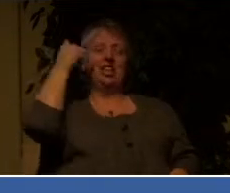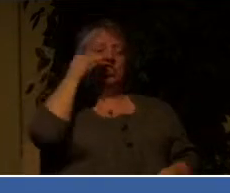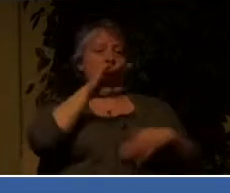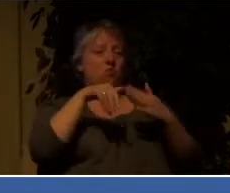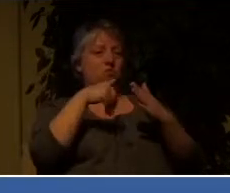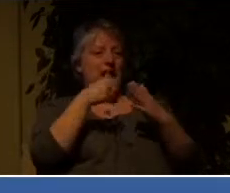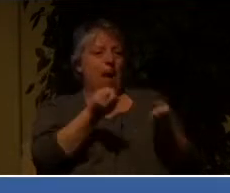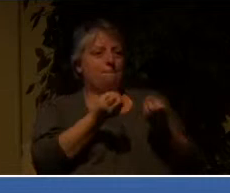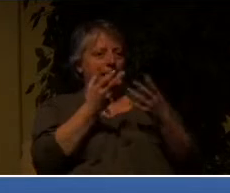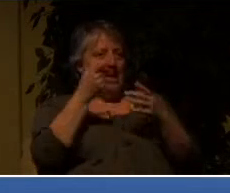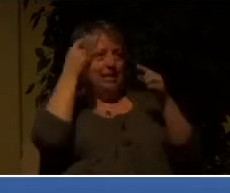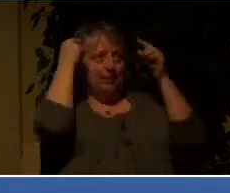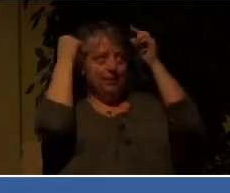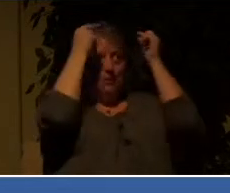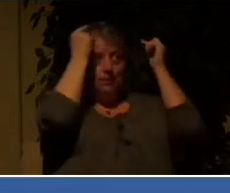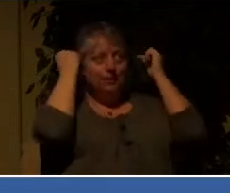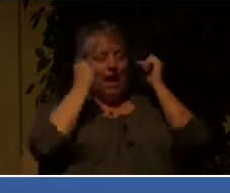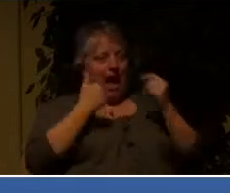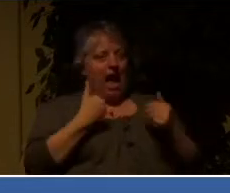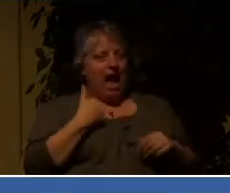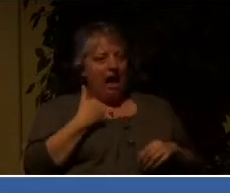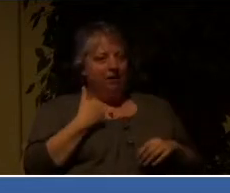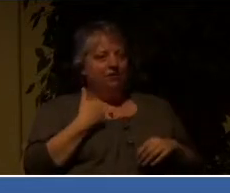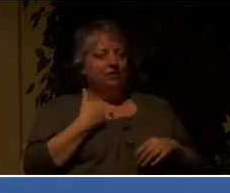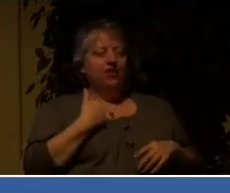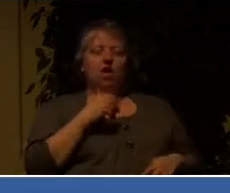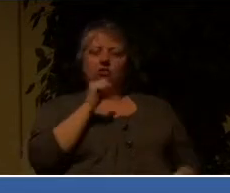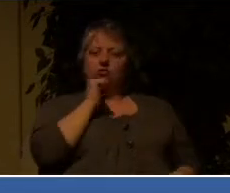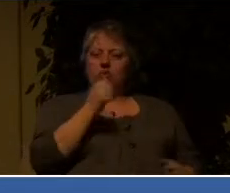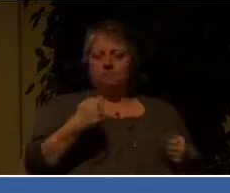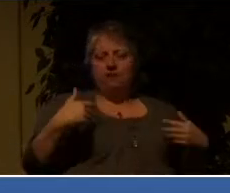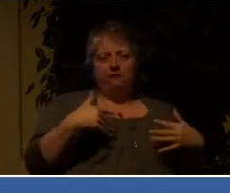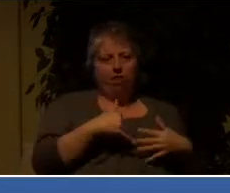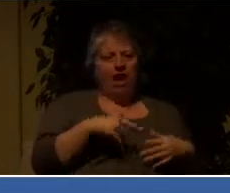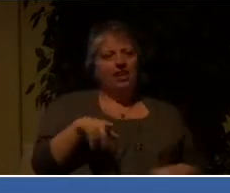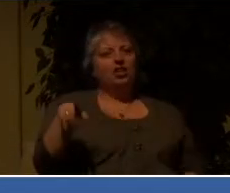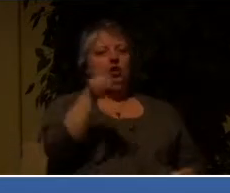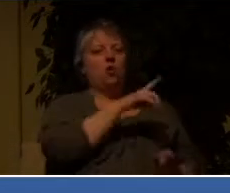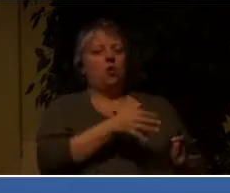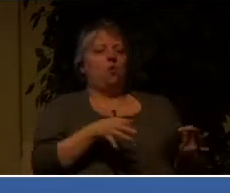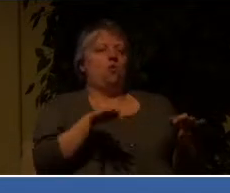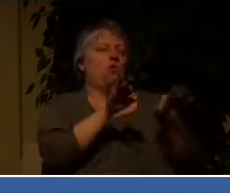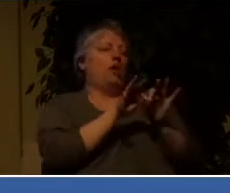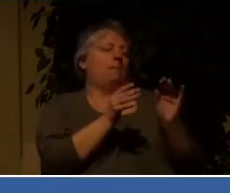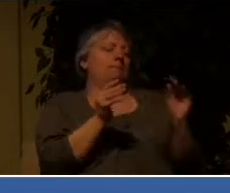So don't be afraid you are worth more than many sparrows.